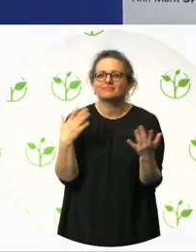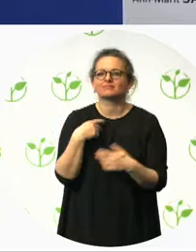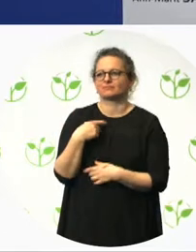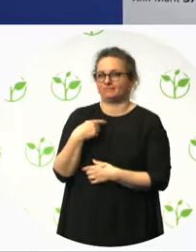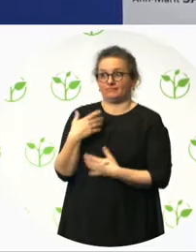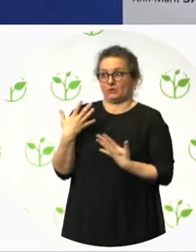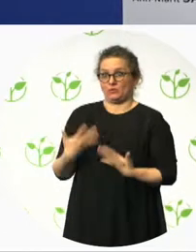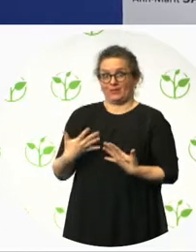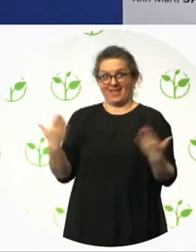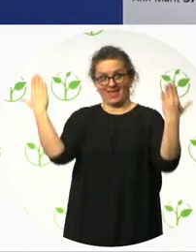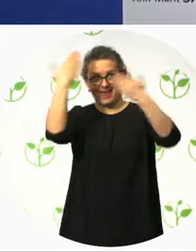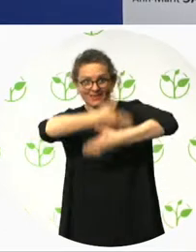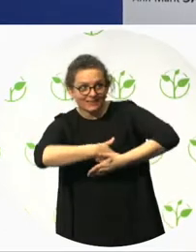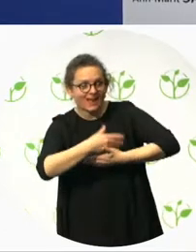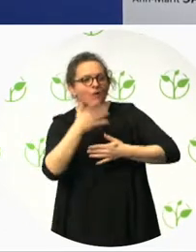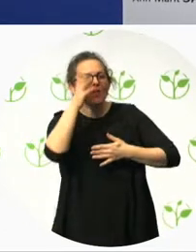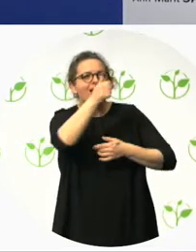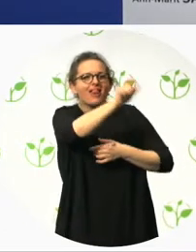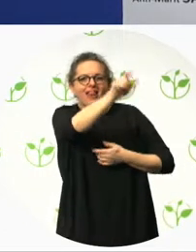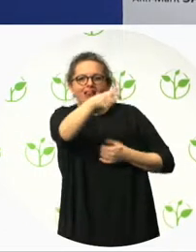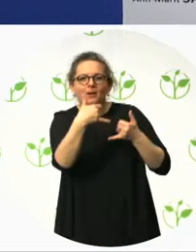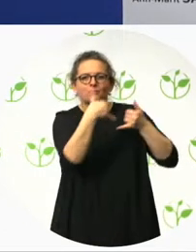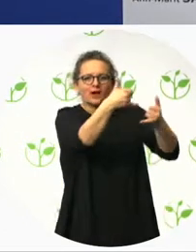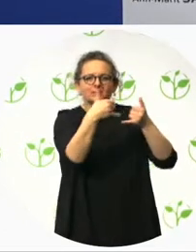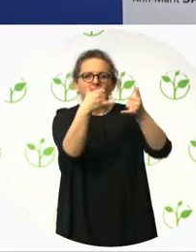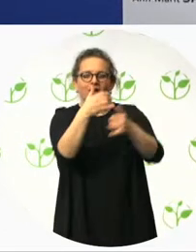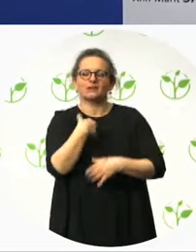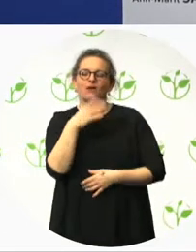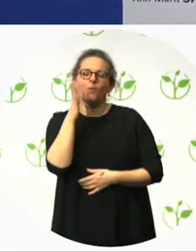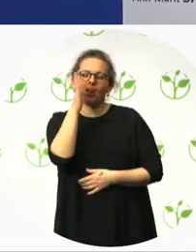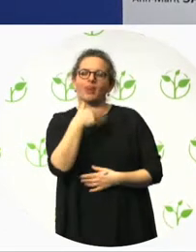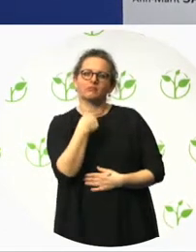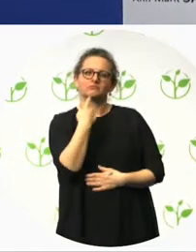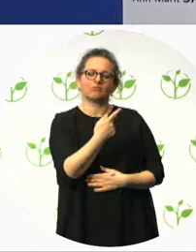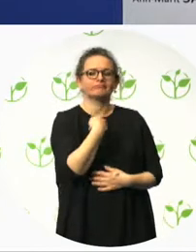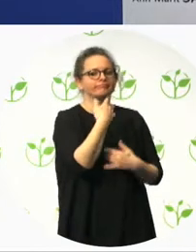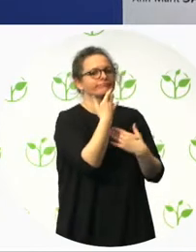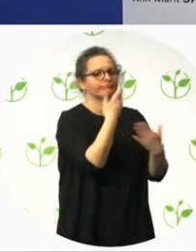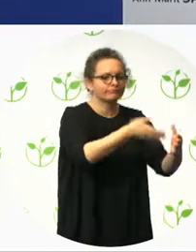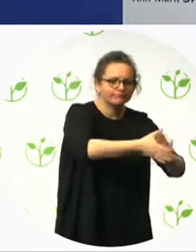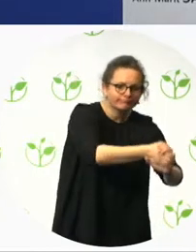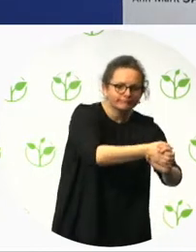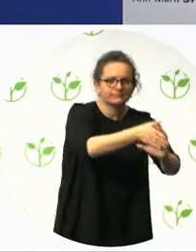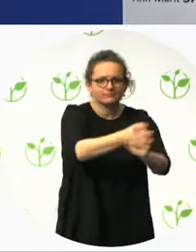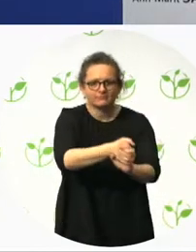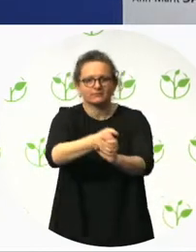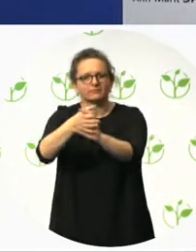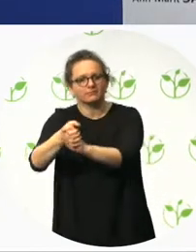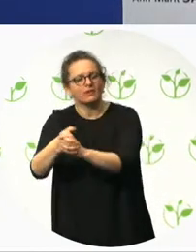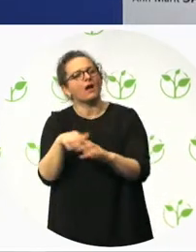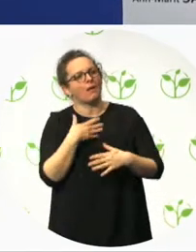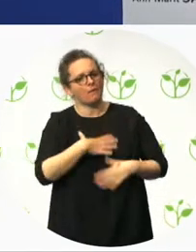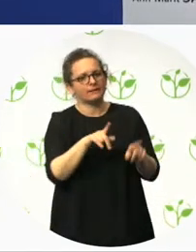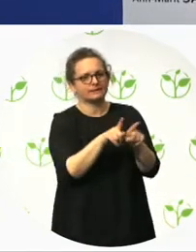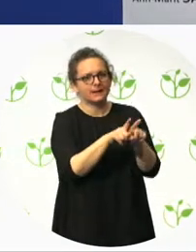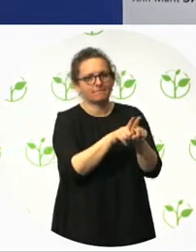to Dublin for Halloween 2018. Please bring your fancy dress outfit, otherwise you will